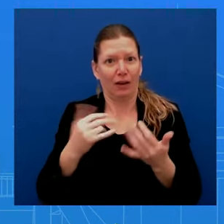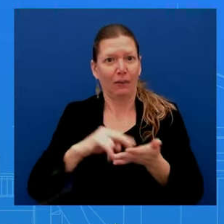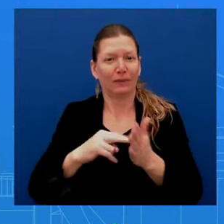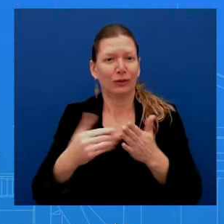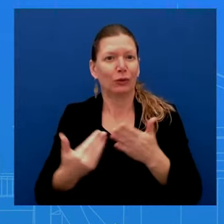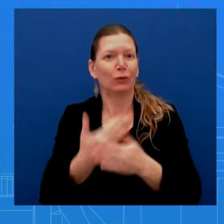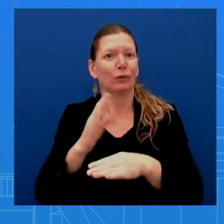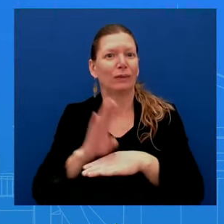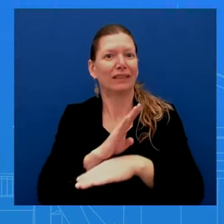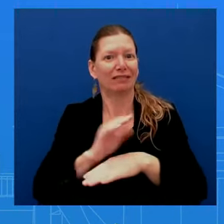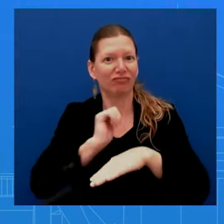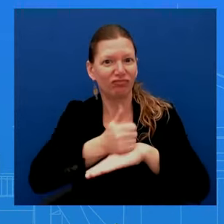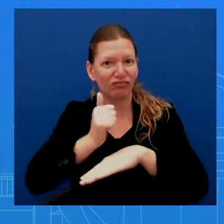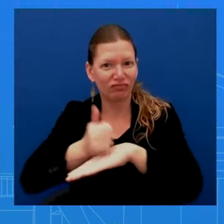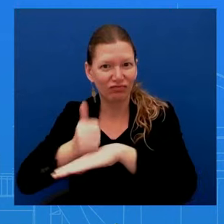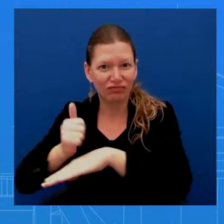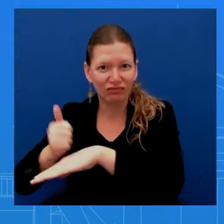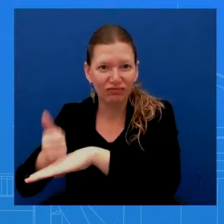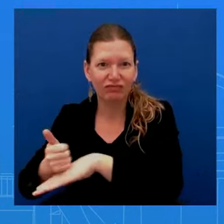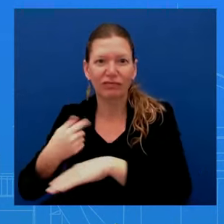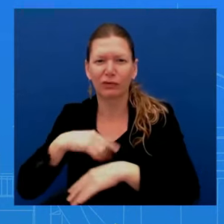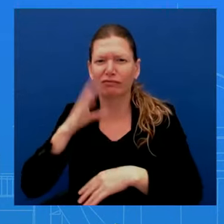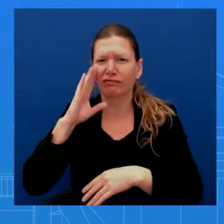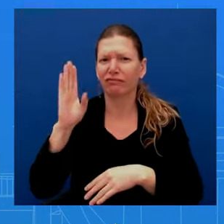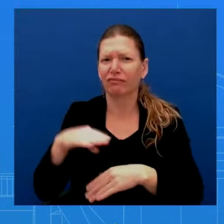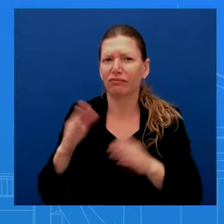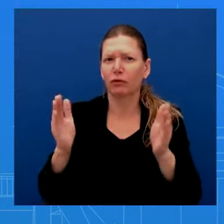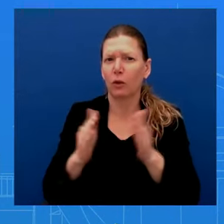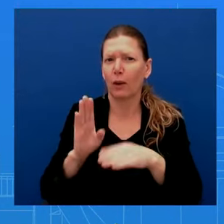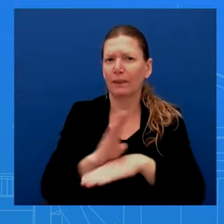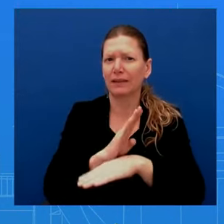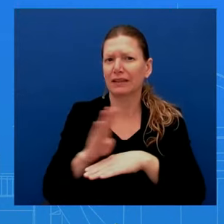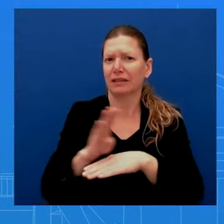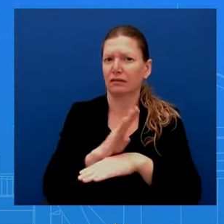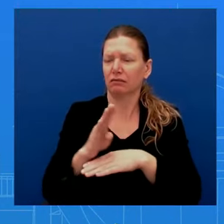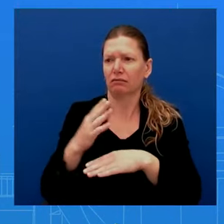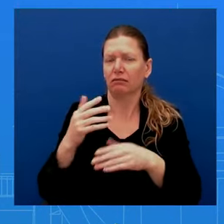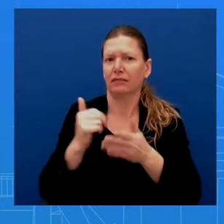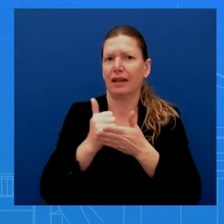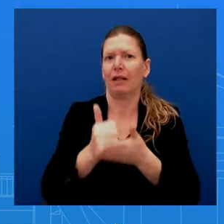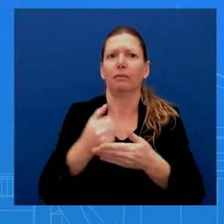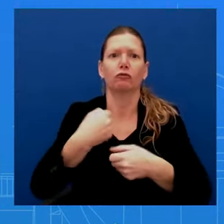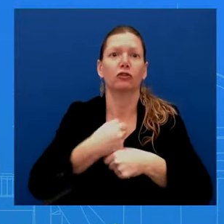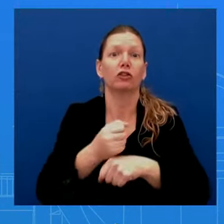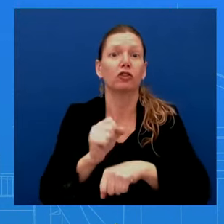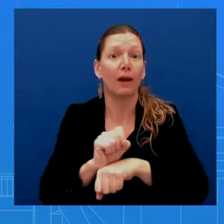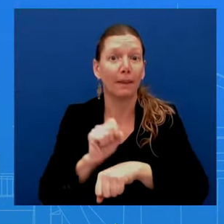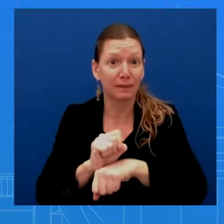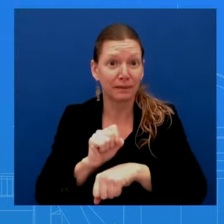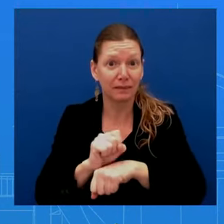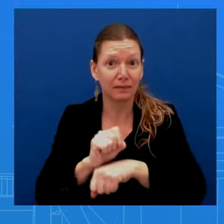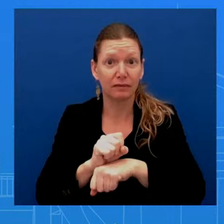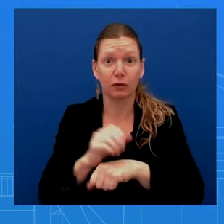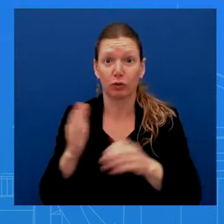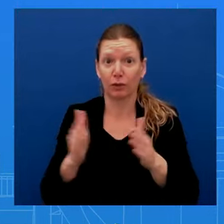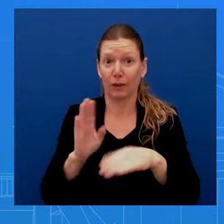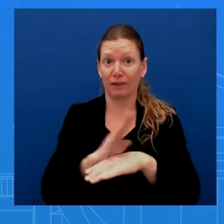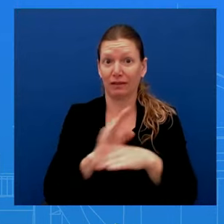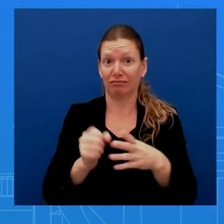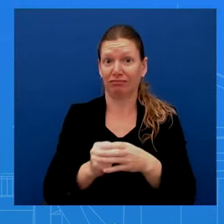huge job creators. Small business growth has been particularly strong among Black and Hispanic